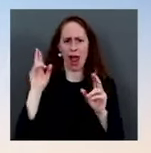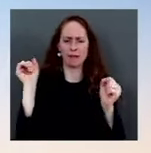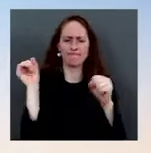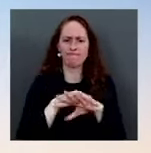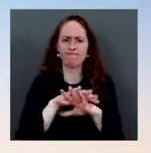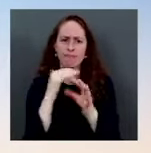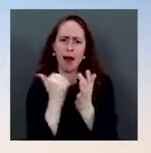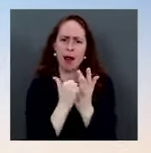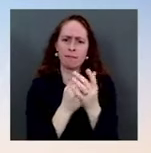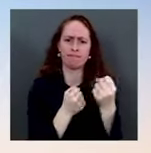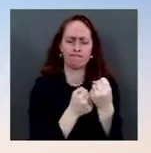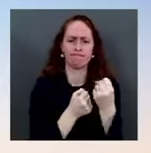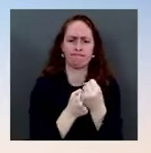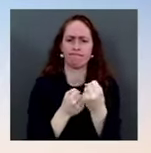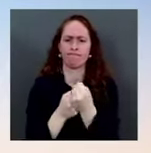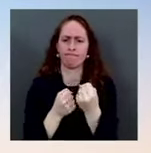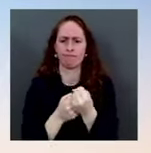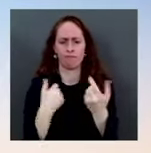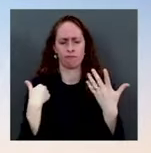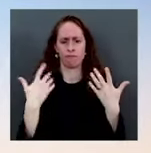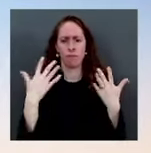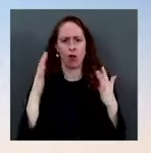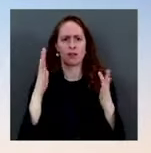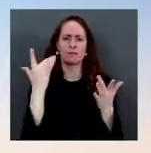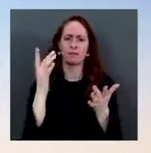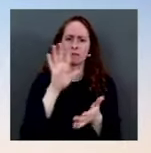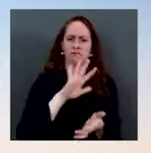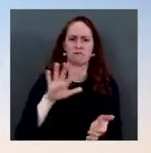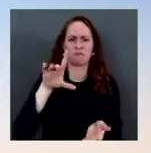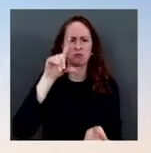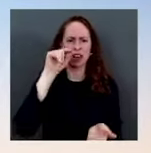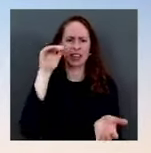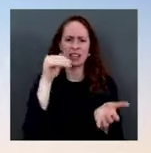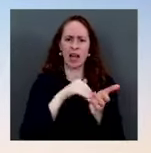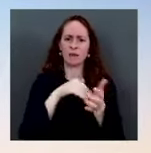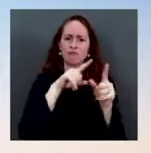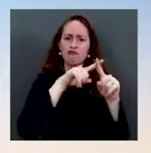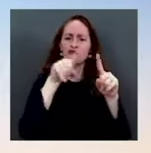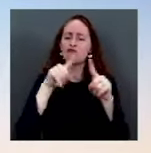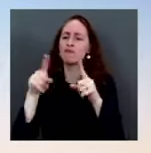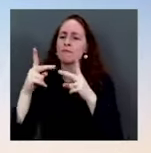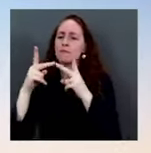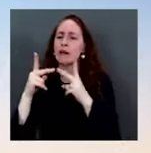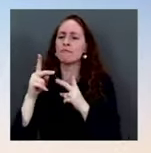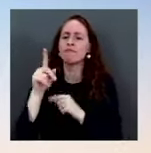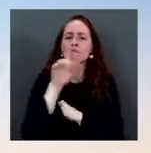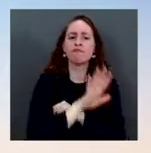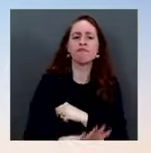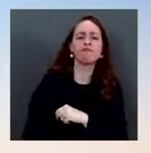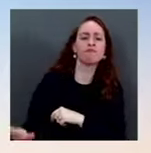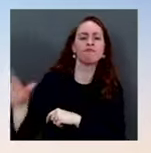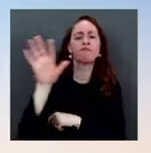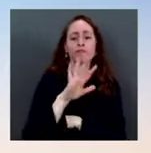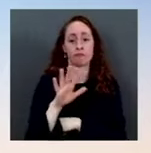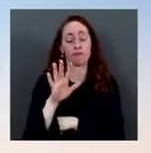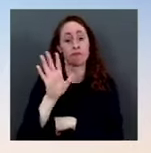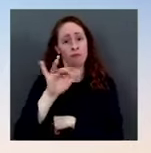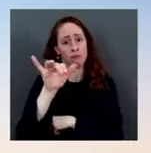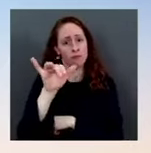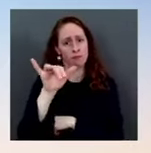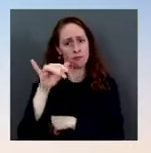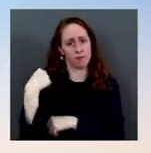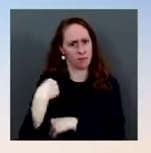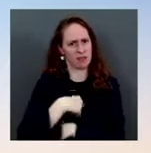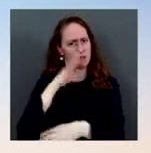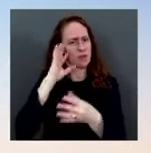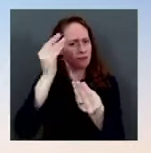can go there are still 50 million tests that we are distributing to rural community health centers and we're doing this as quickly as possible